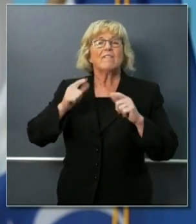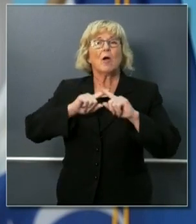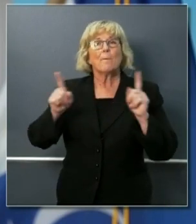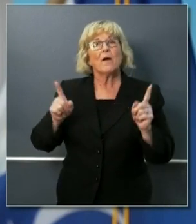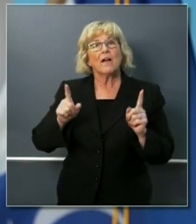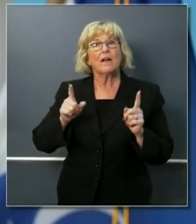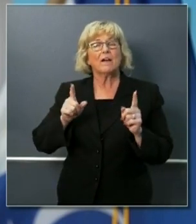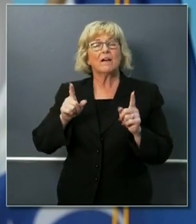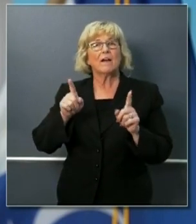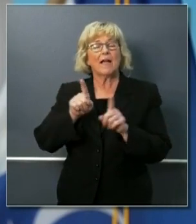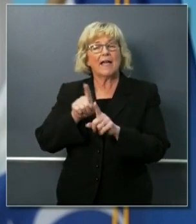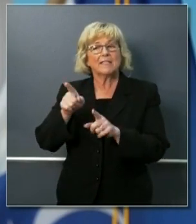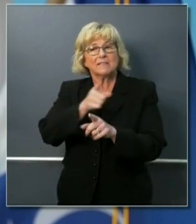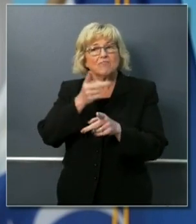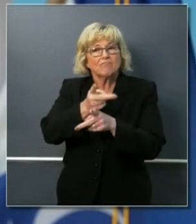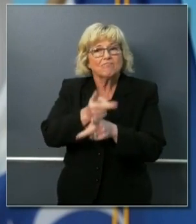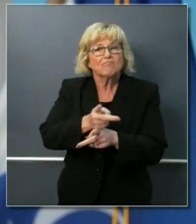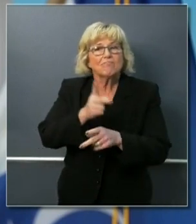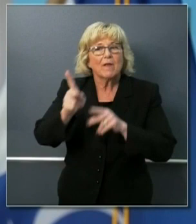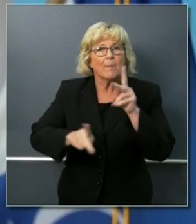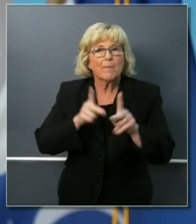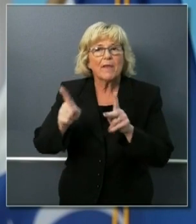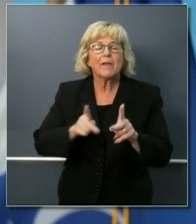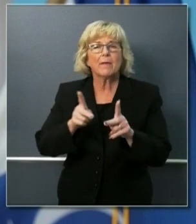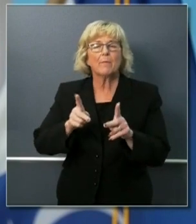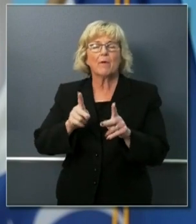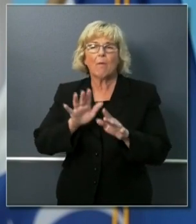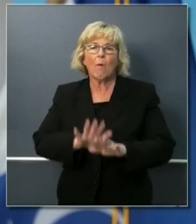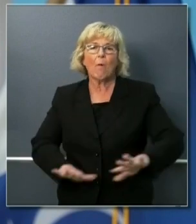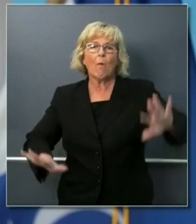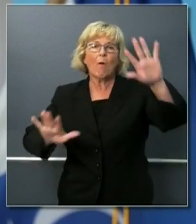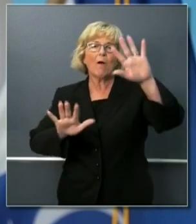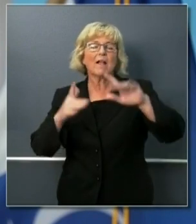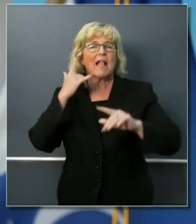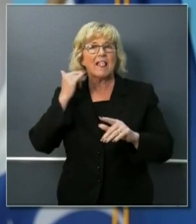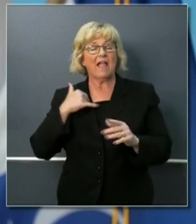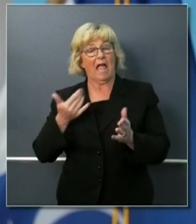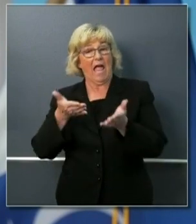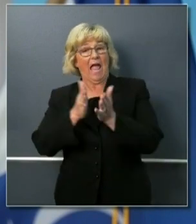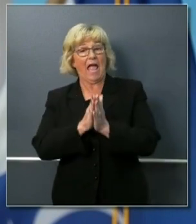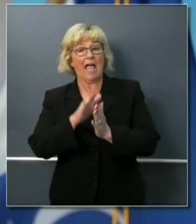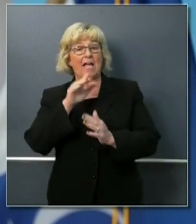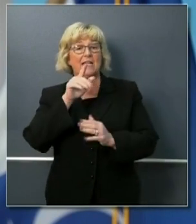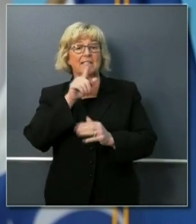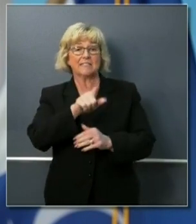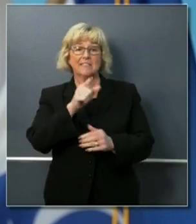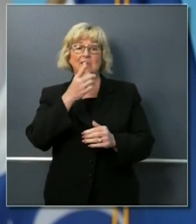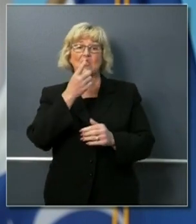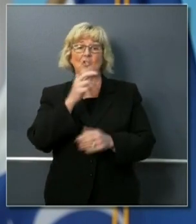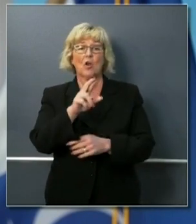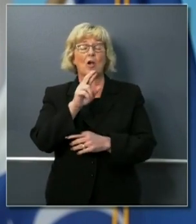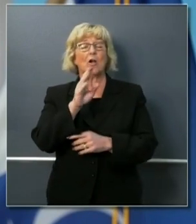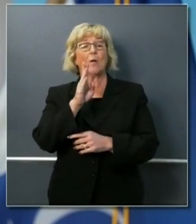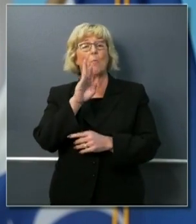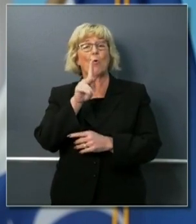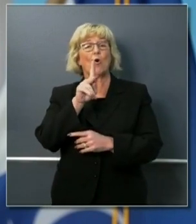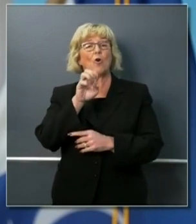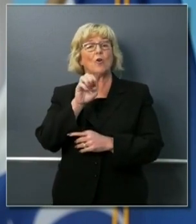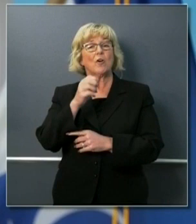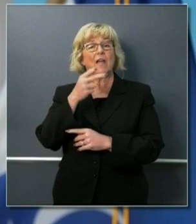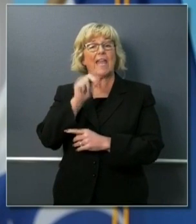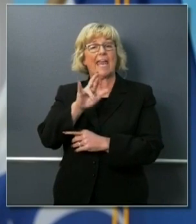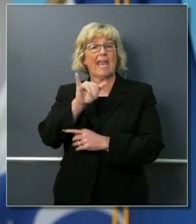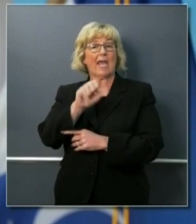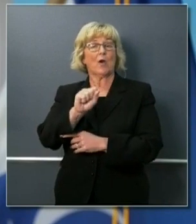as they're taking care of people all throughout the state of California I've asked her to consider not only the physical health needs